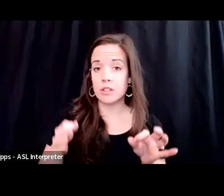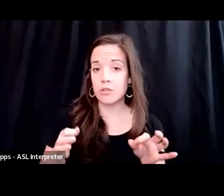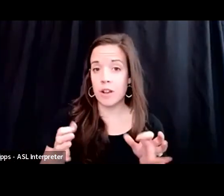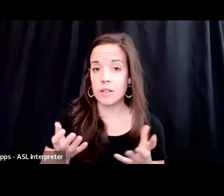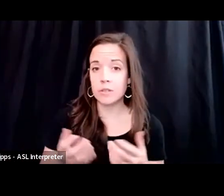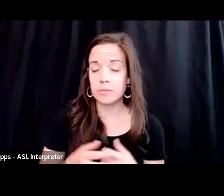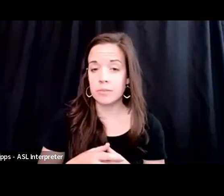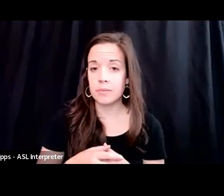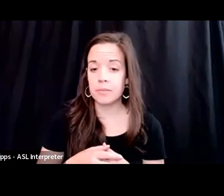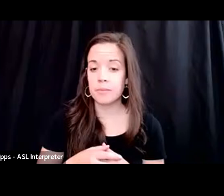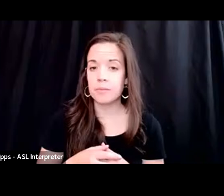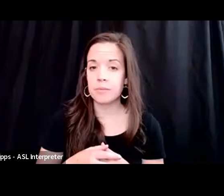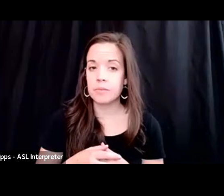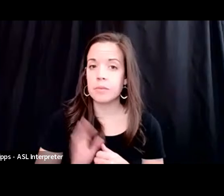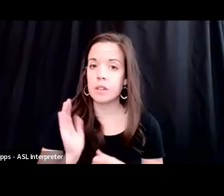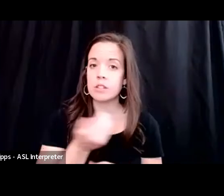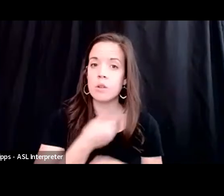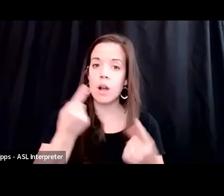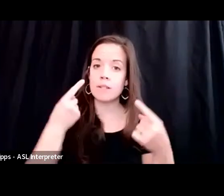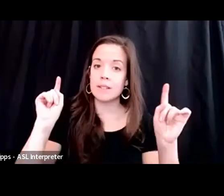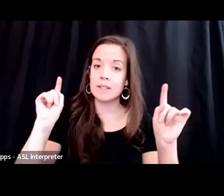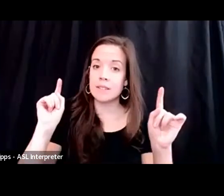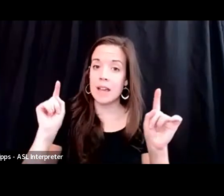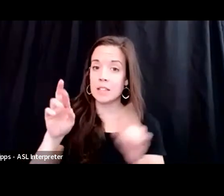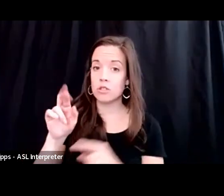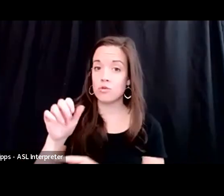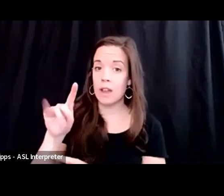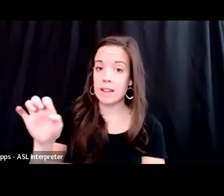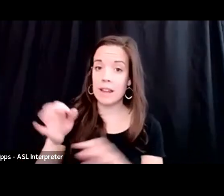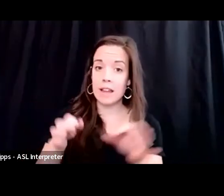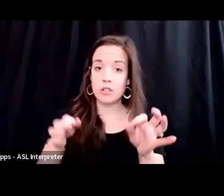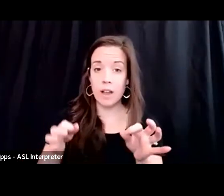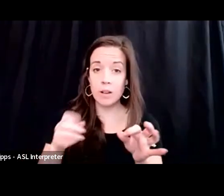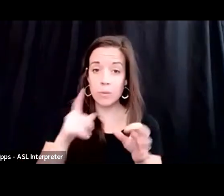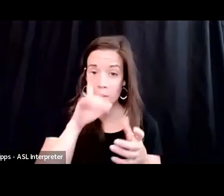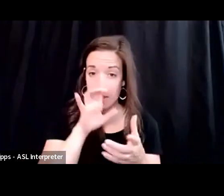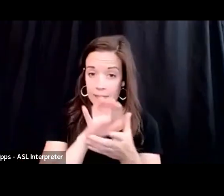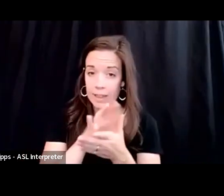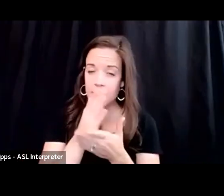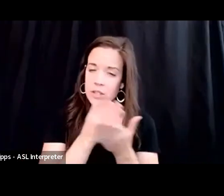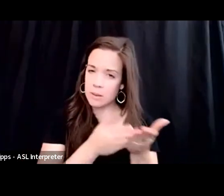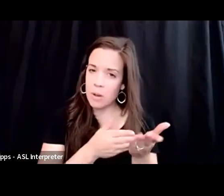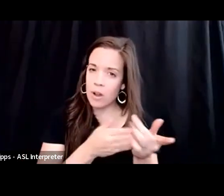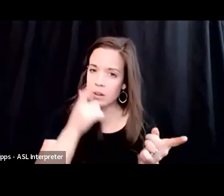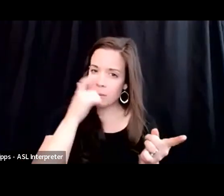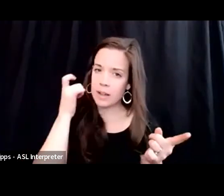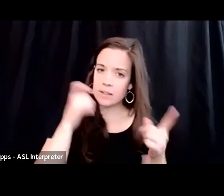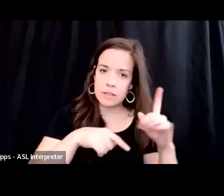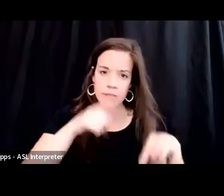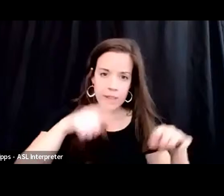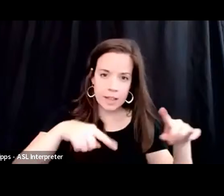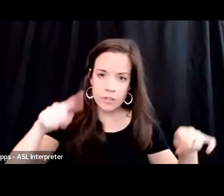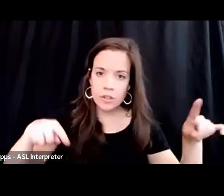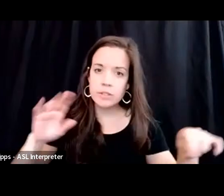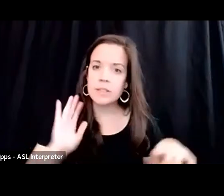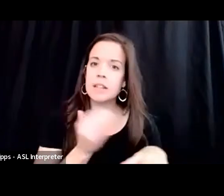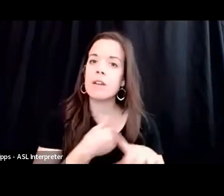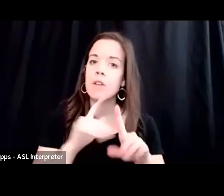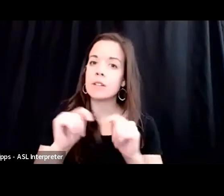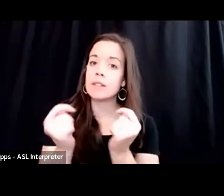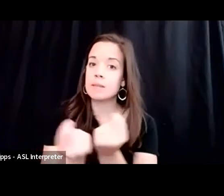so our success rate at trials, we believe, is in part because of the diversity of our teams.